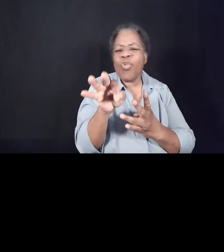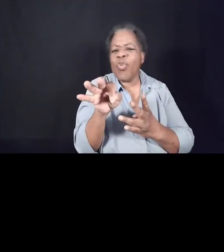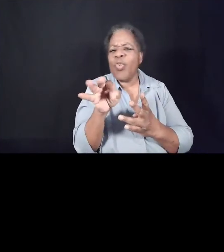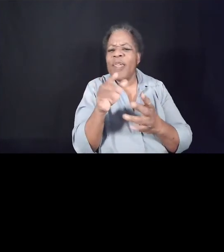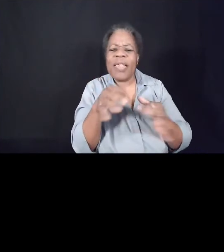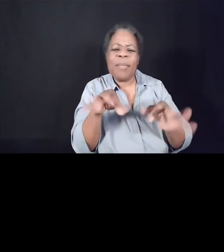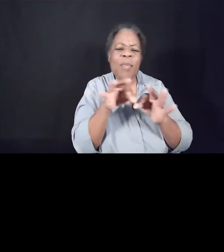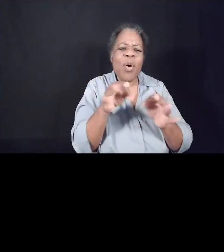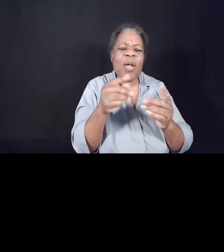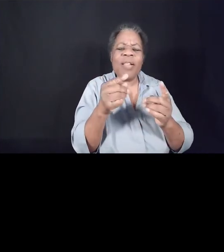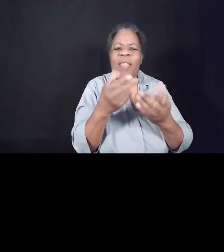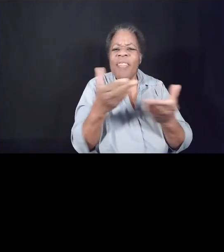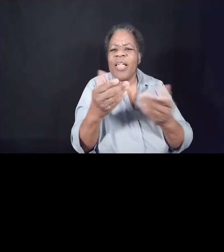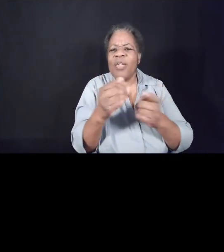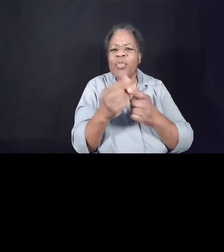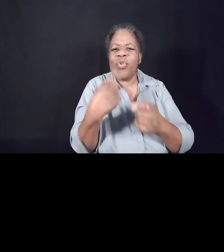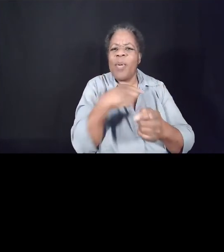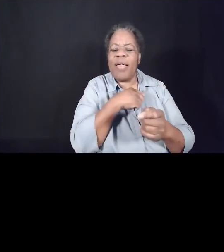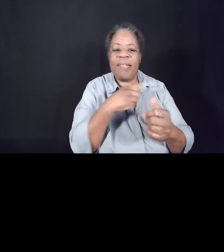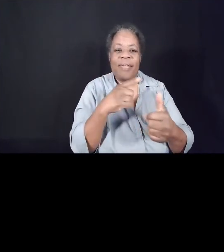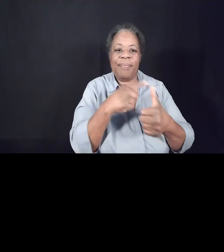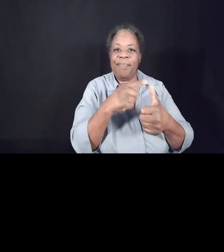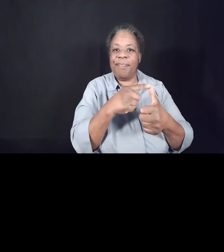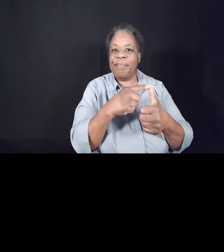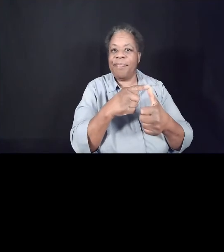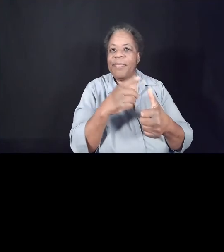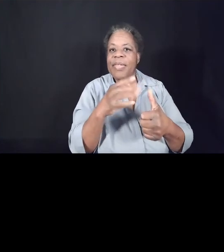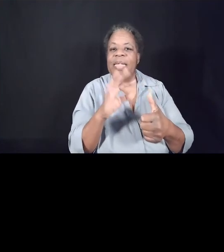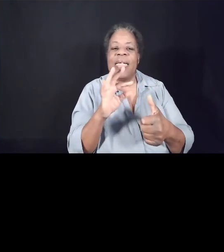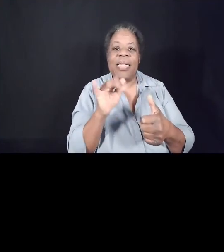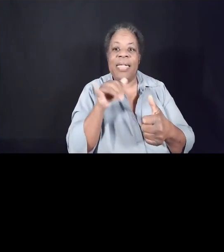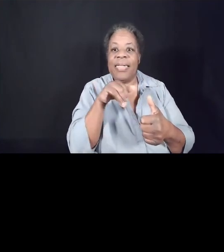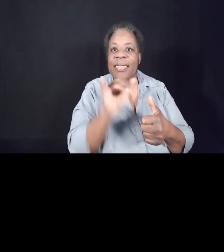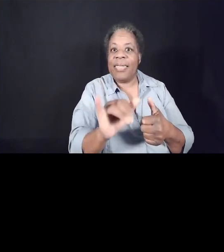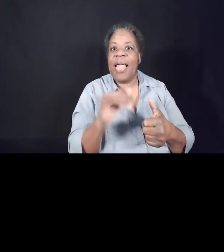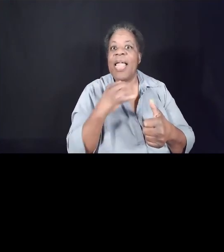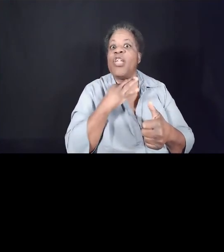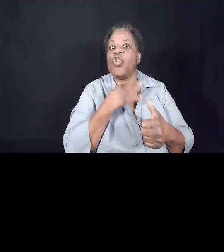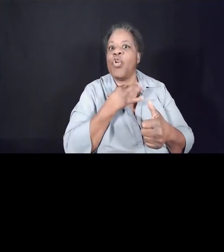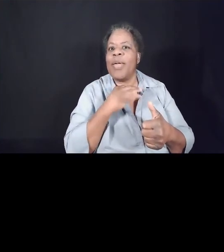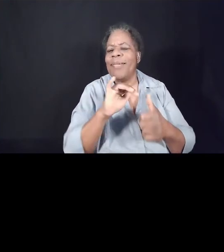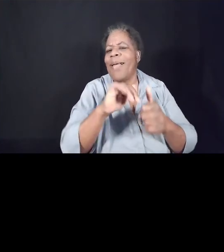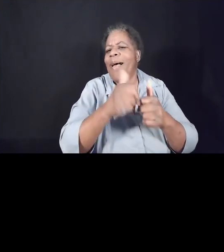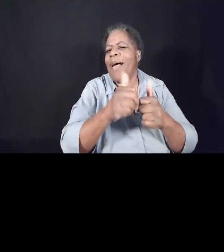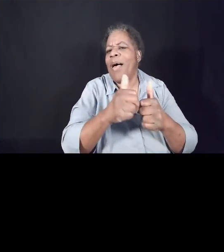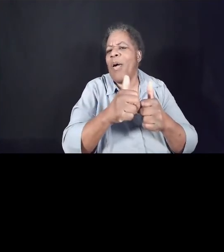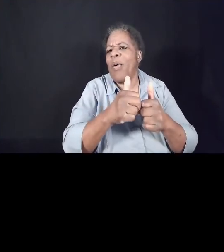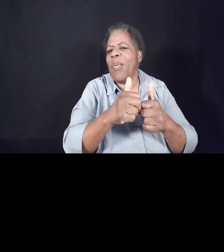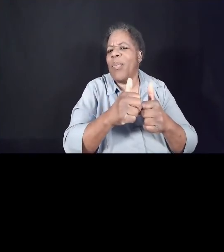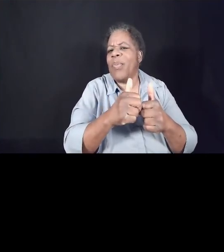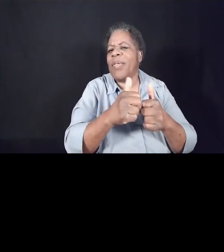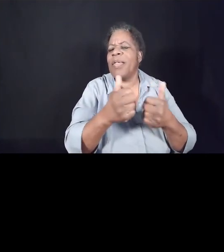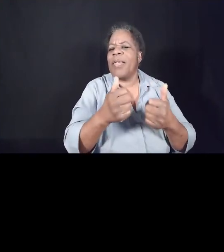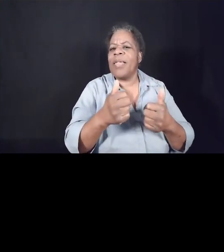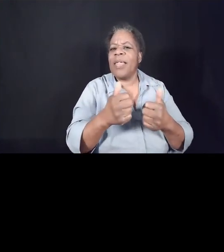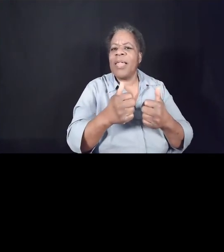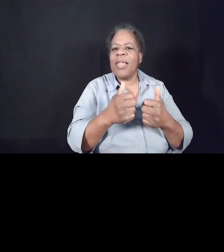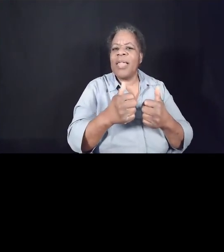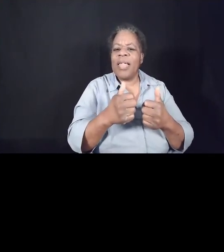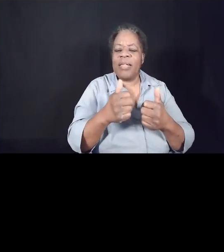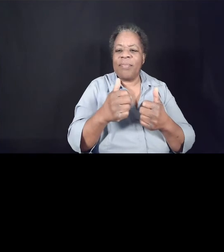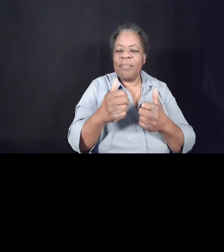so three things that you can do. One, you can stay curious. And the way that you stay curious is two ways. One, feed your mind